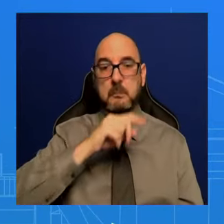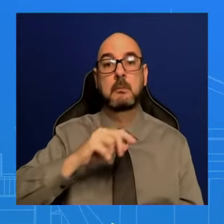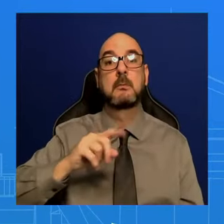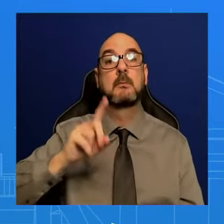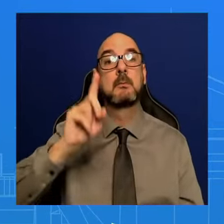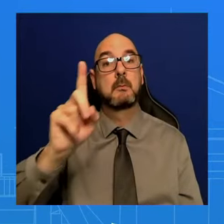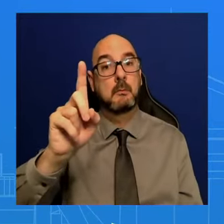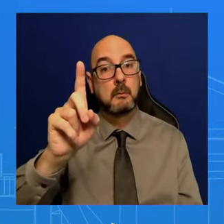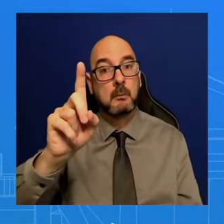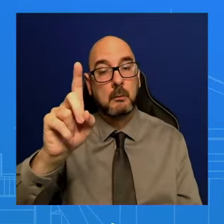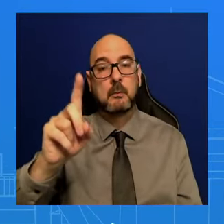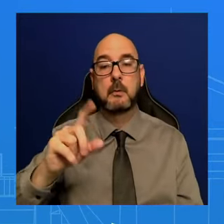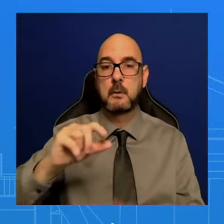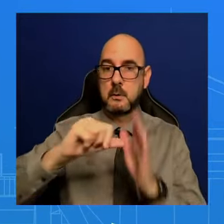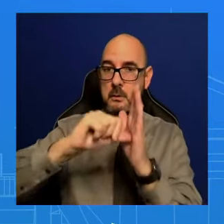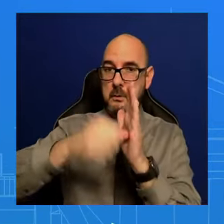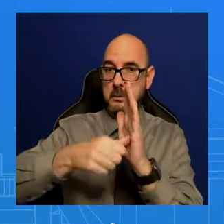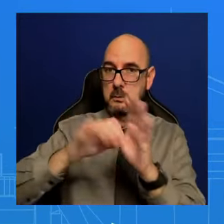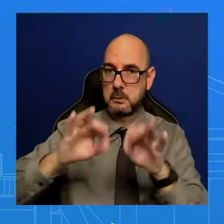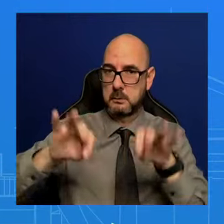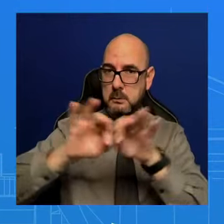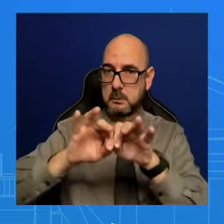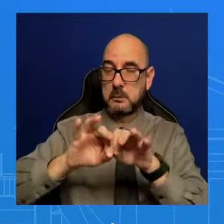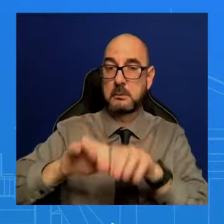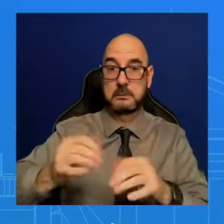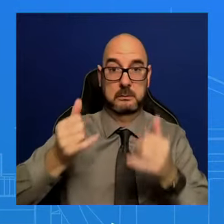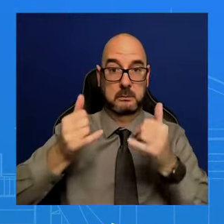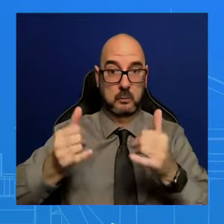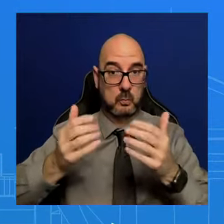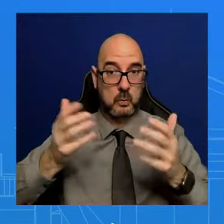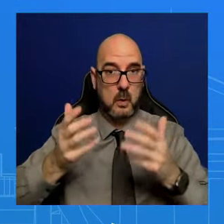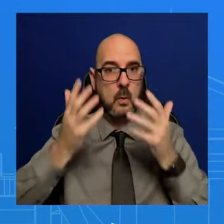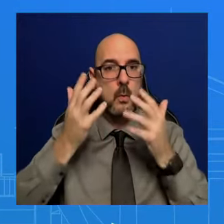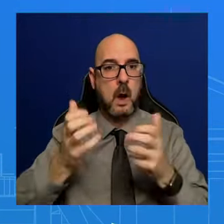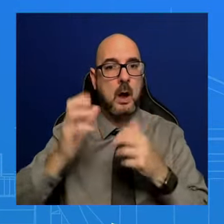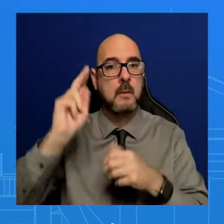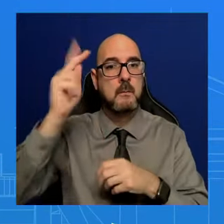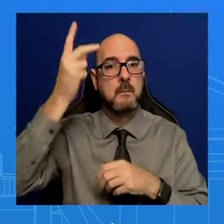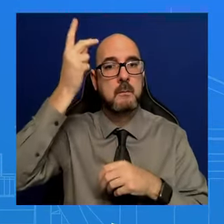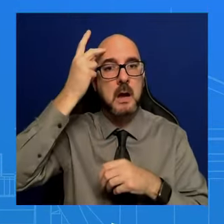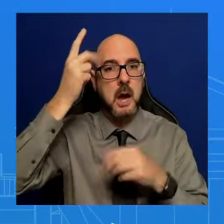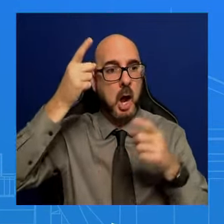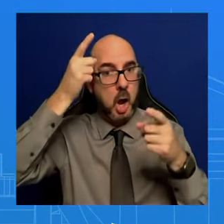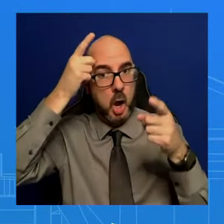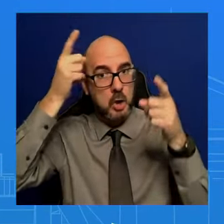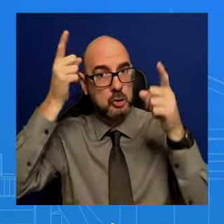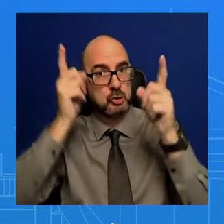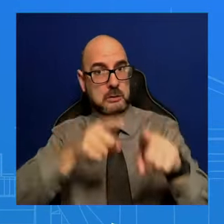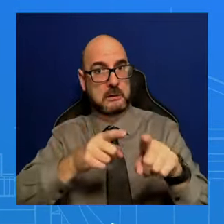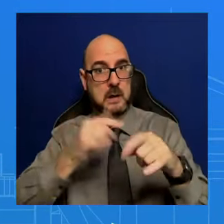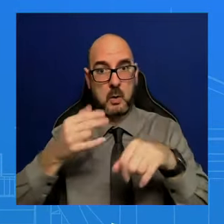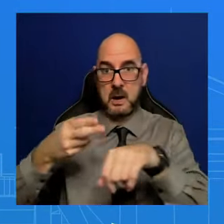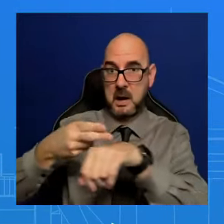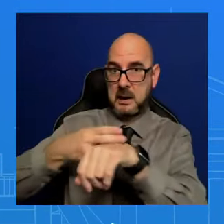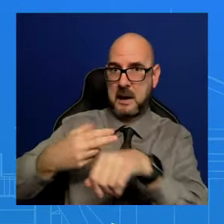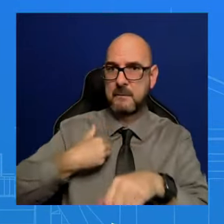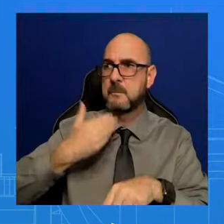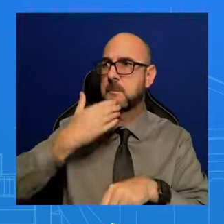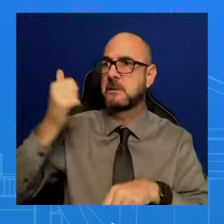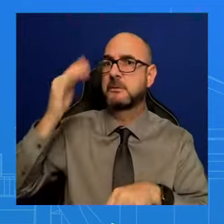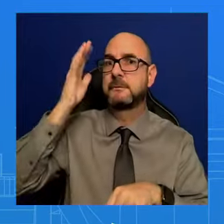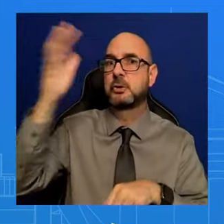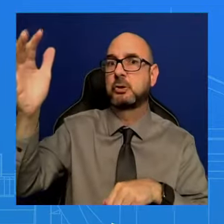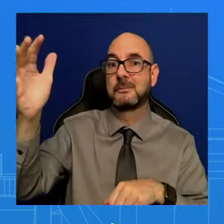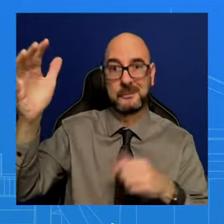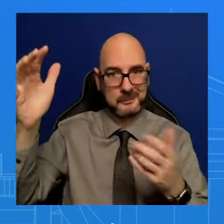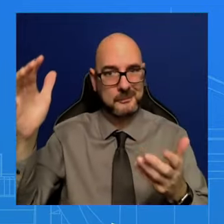the time to finalize a political accord to help set Haiti on a path to a better future, and that is something that we've been working on for some time. We've been